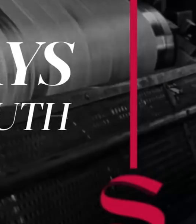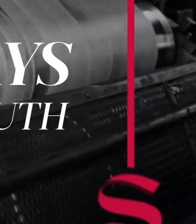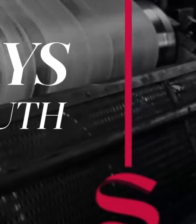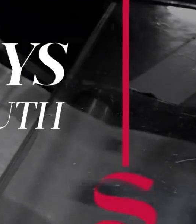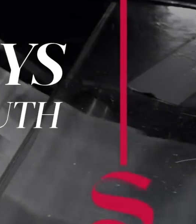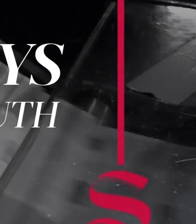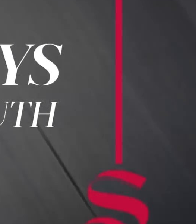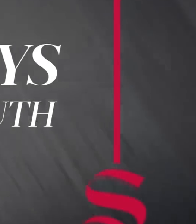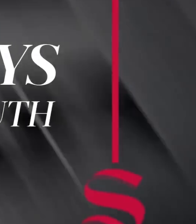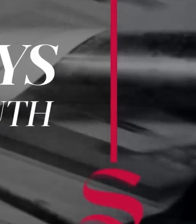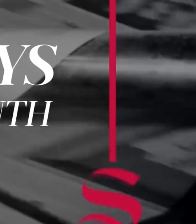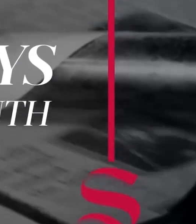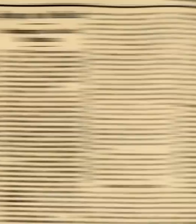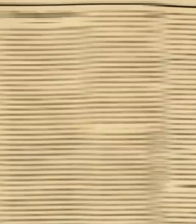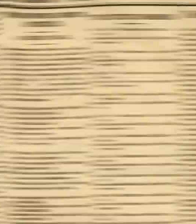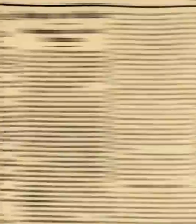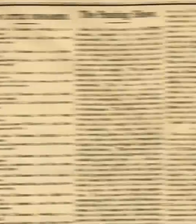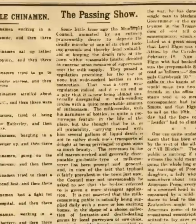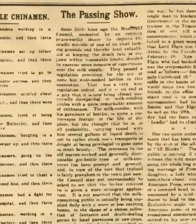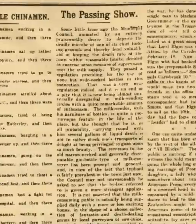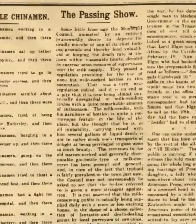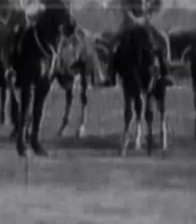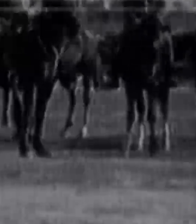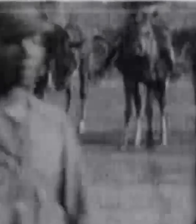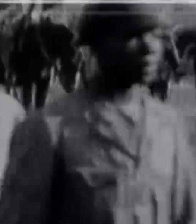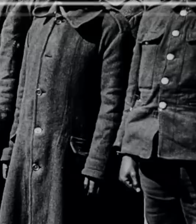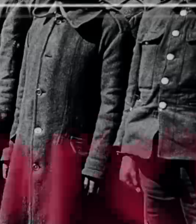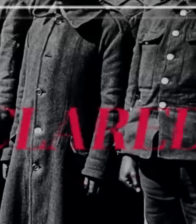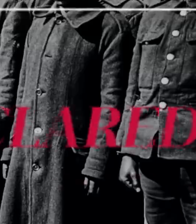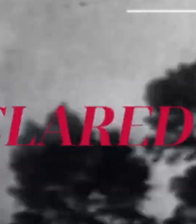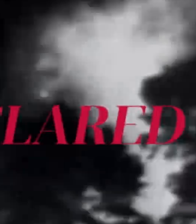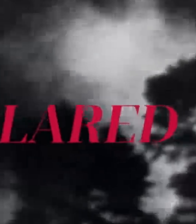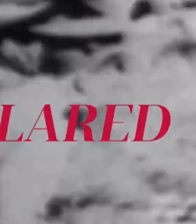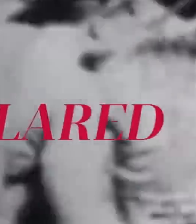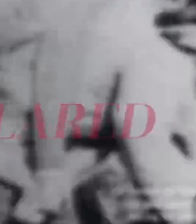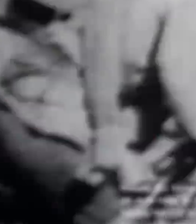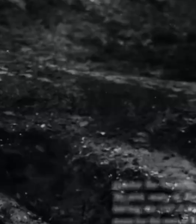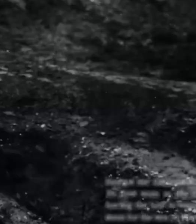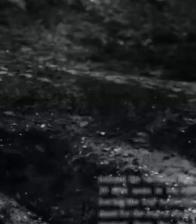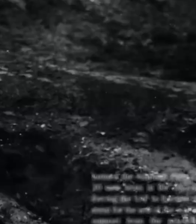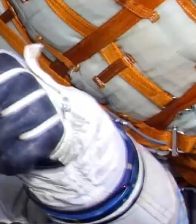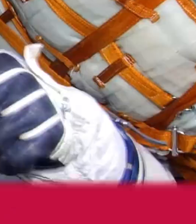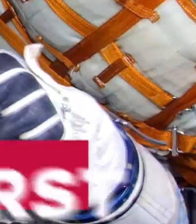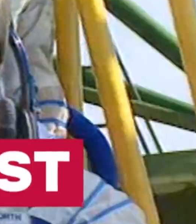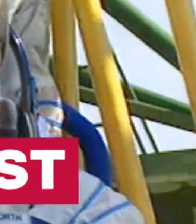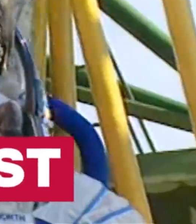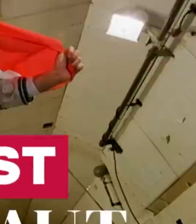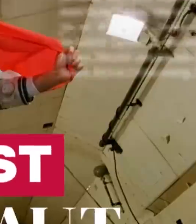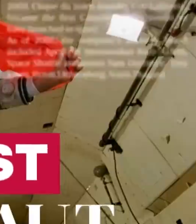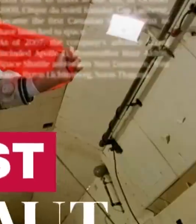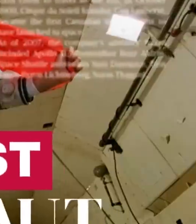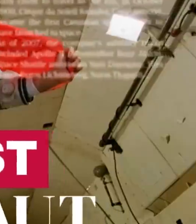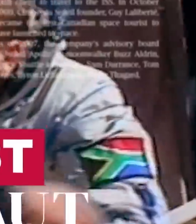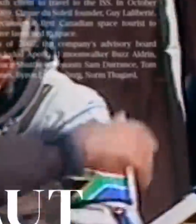We were there when no other newspaper dared print on a Sunday when the war to end all wars was declared when one of